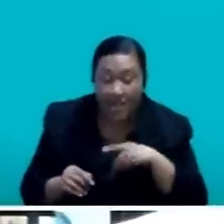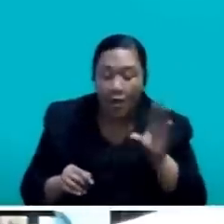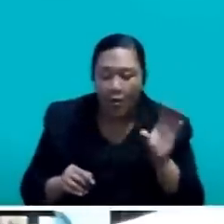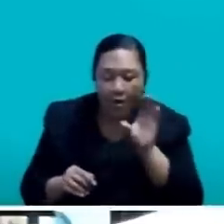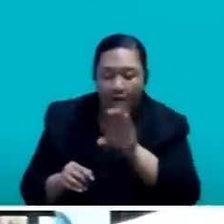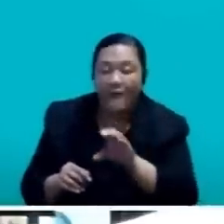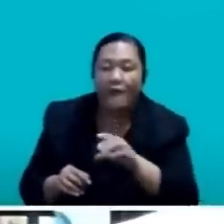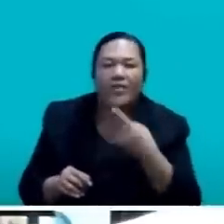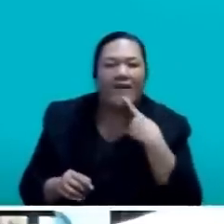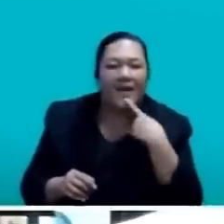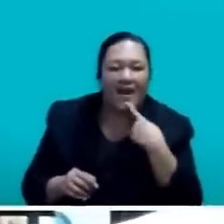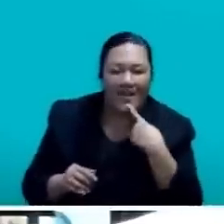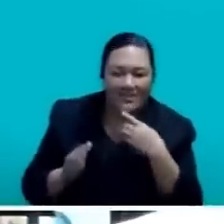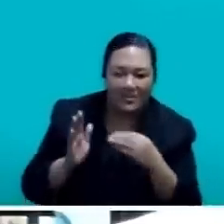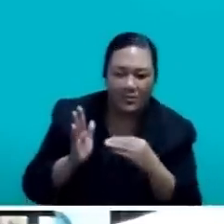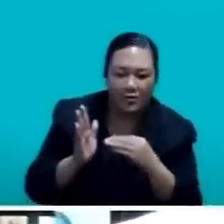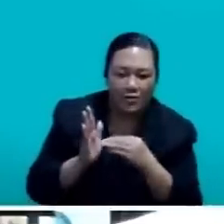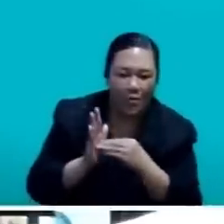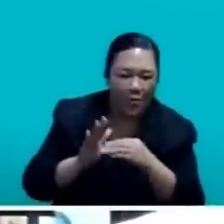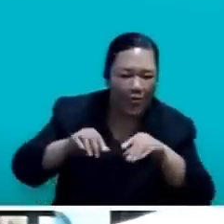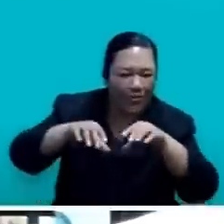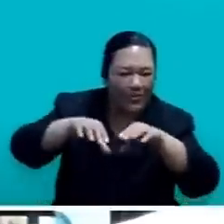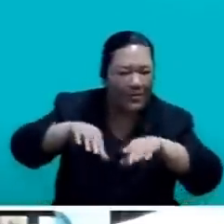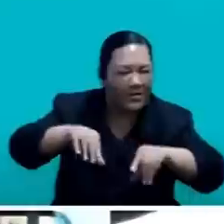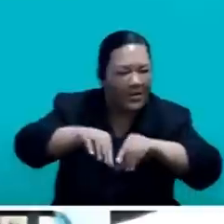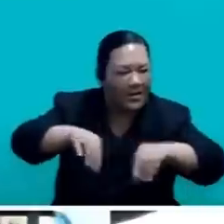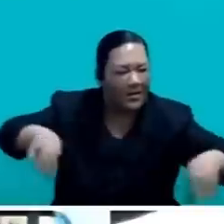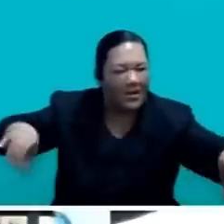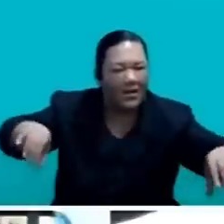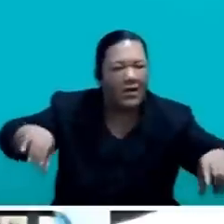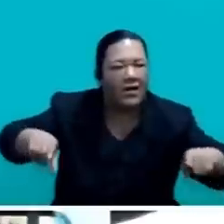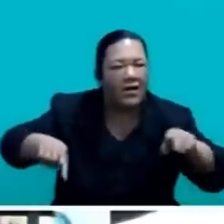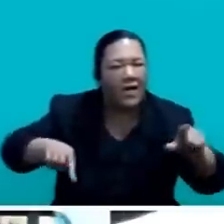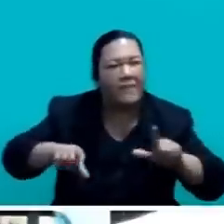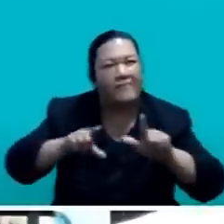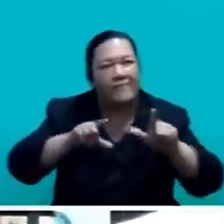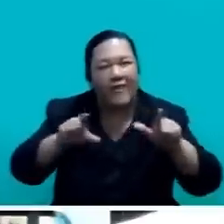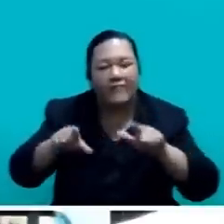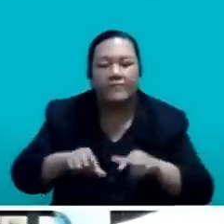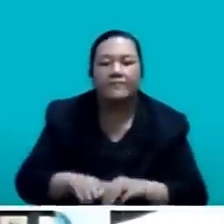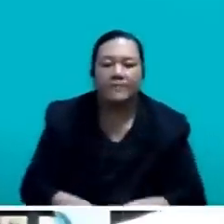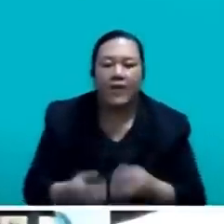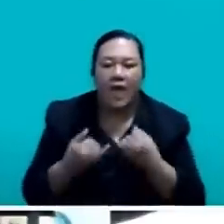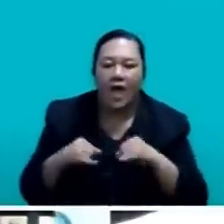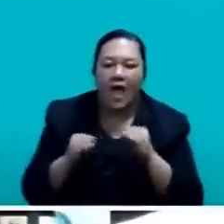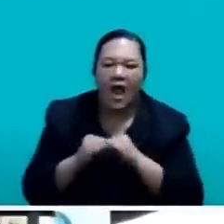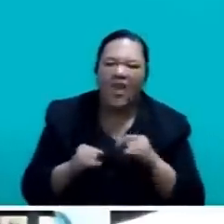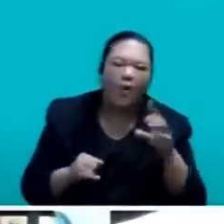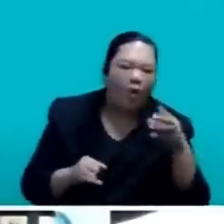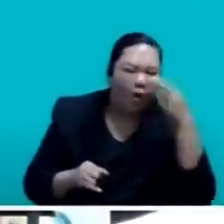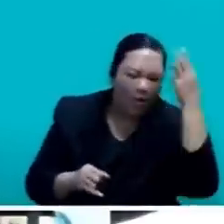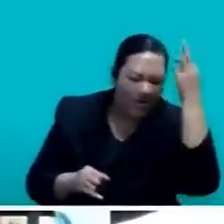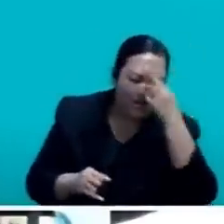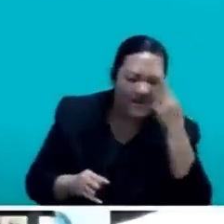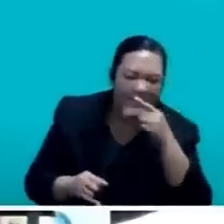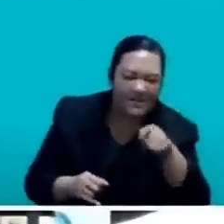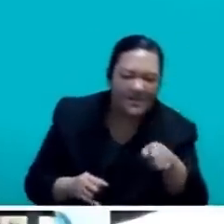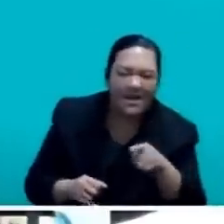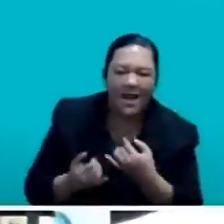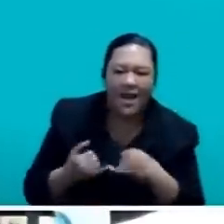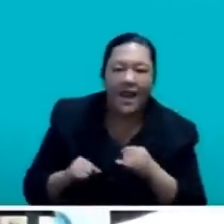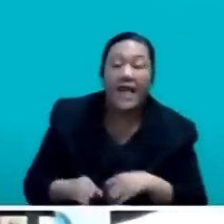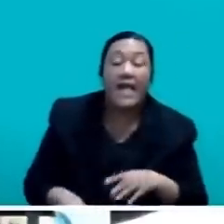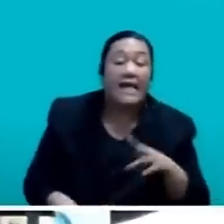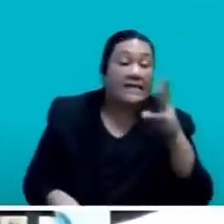areas of our island home. It is to be noted, Mr. Speaker, that there are some communities who still depend on